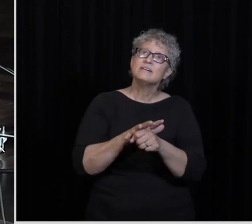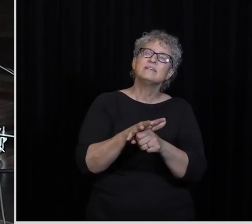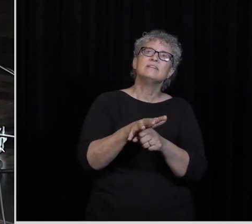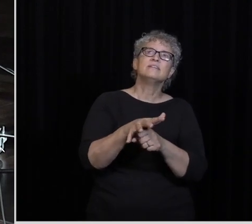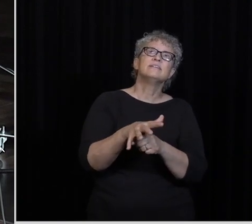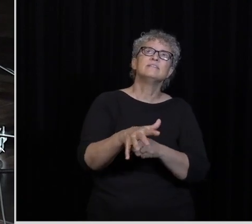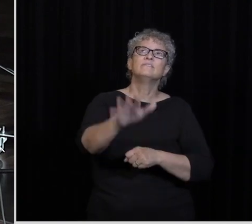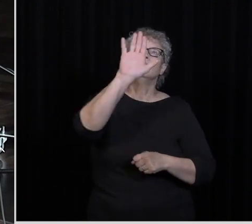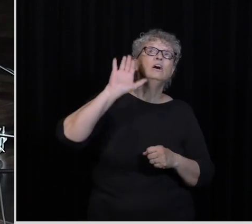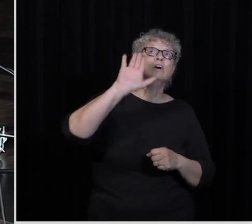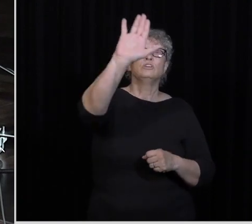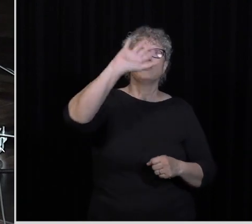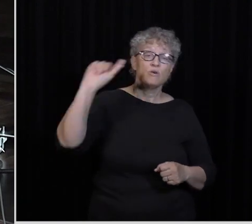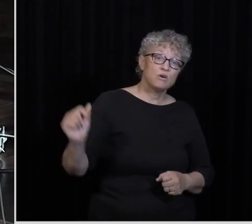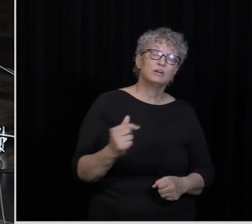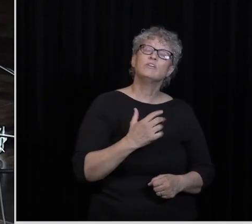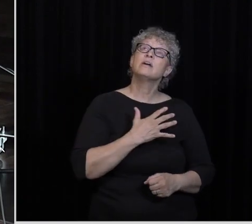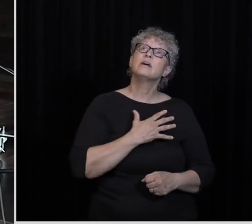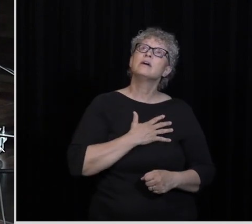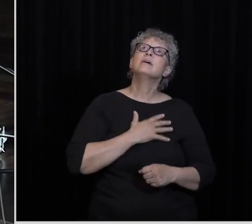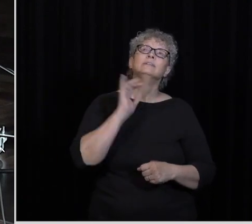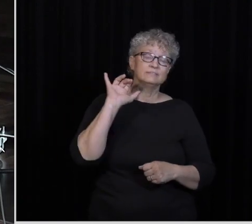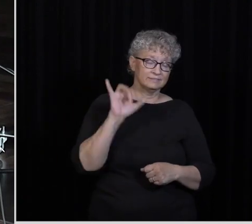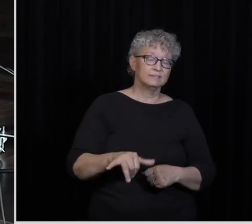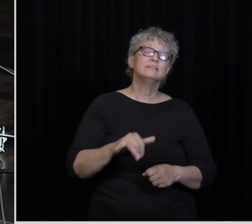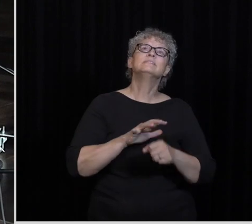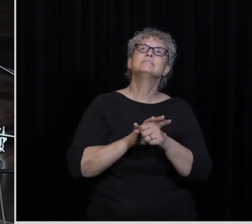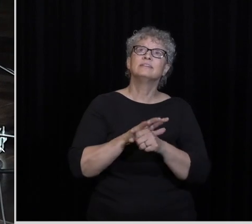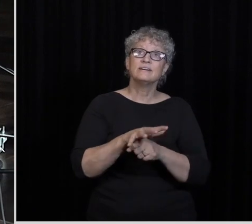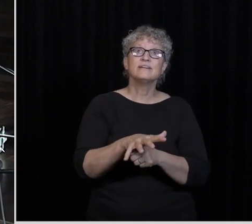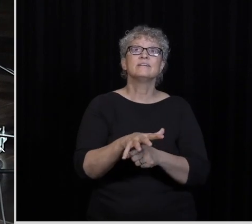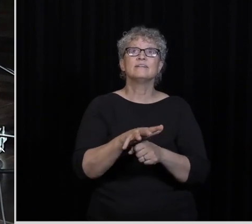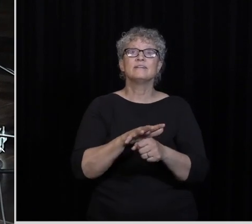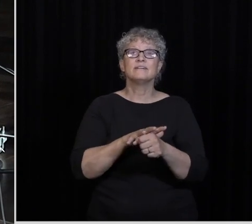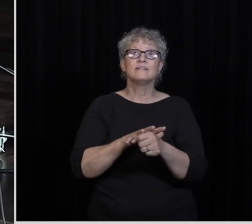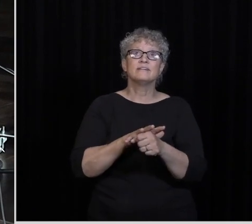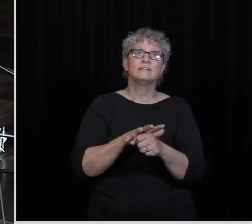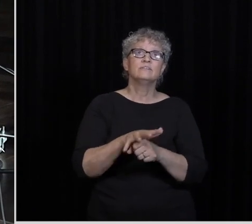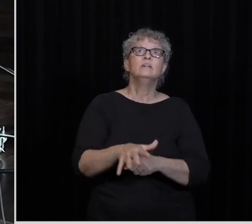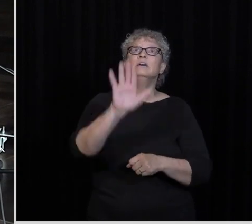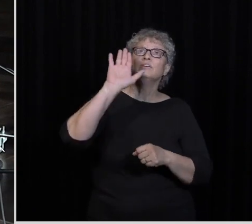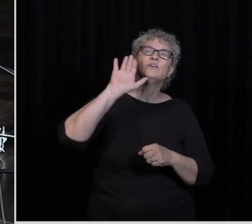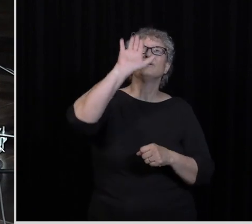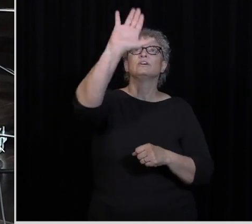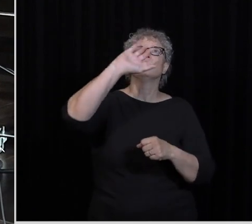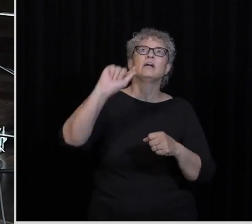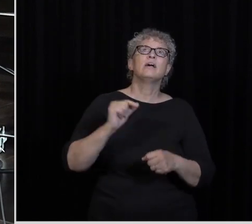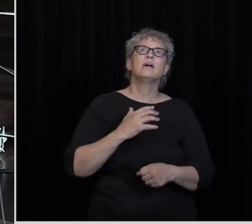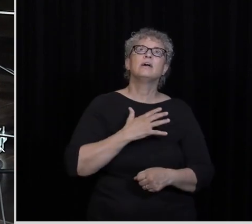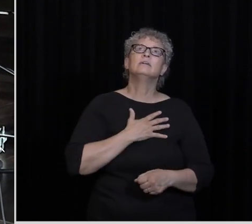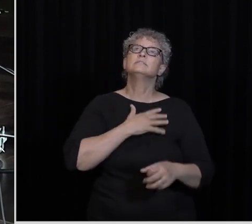enough And Your grace is enough And Your